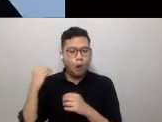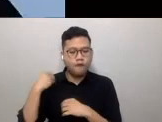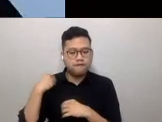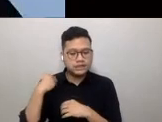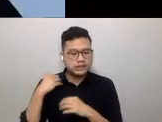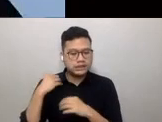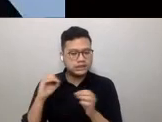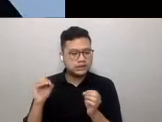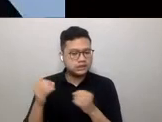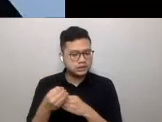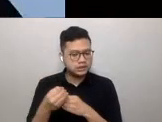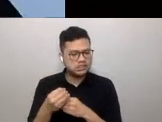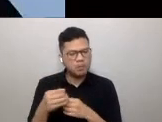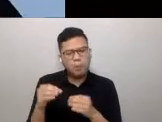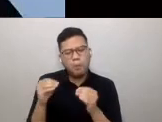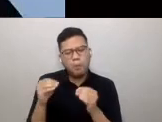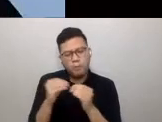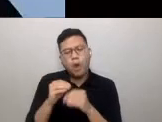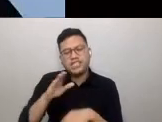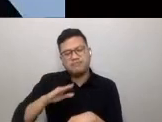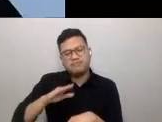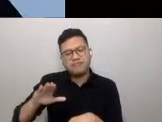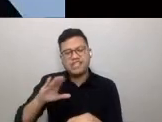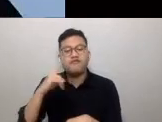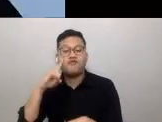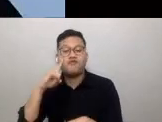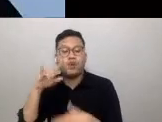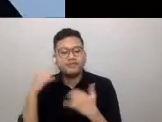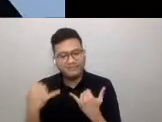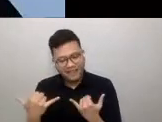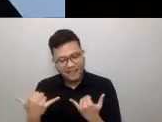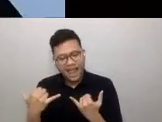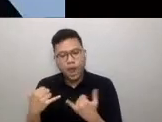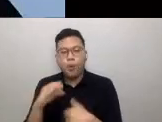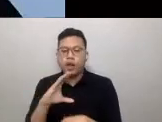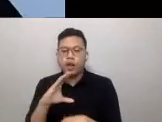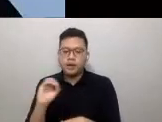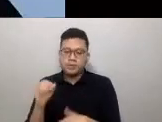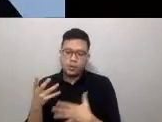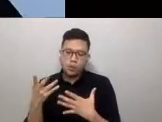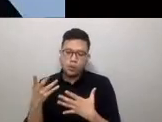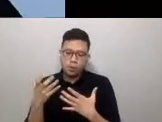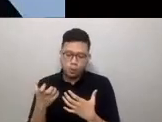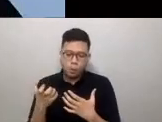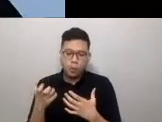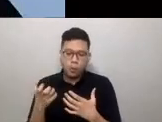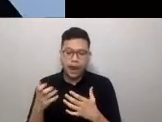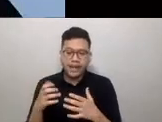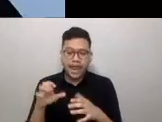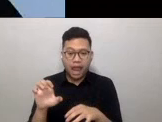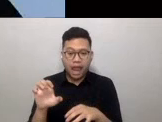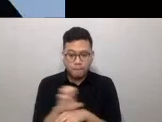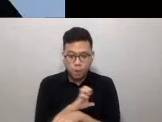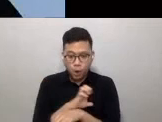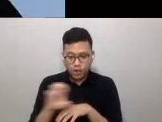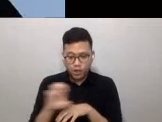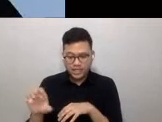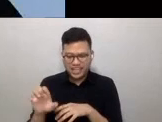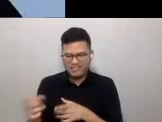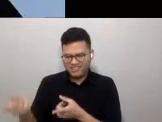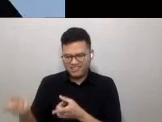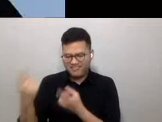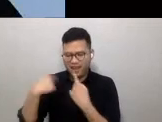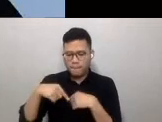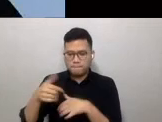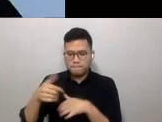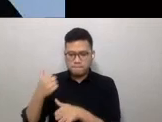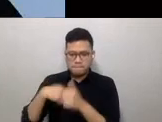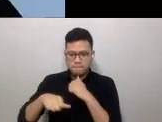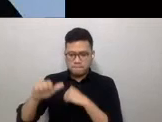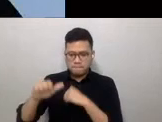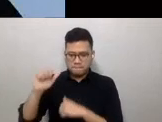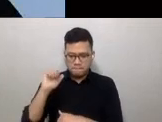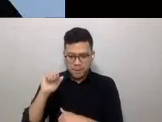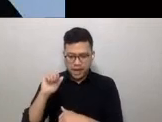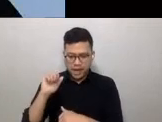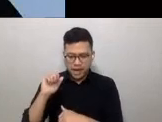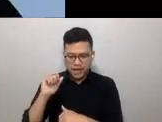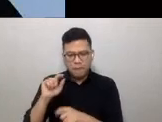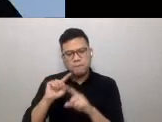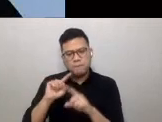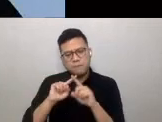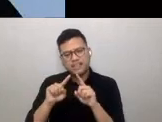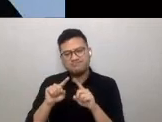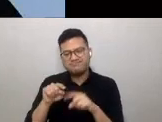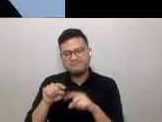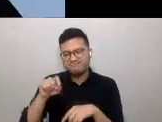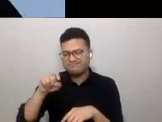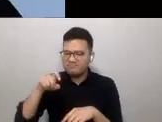maybe more space temporarily. Companies wanting employees to return to the office will have to reduce capacity in each floor by